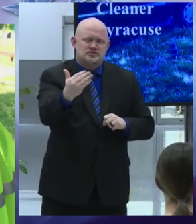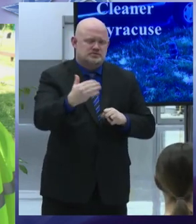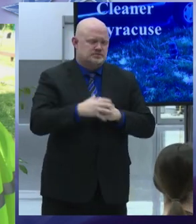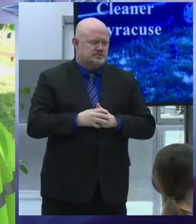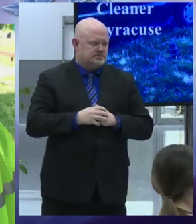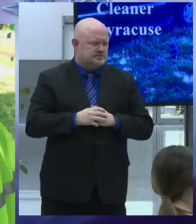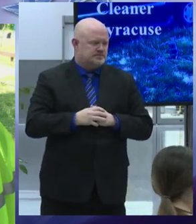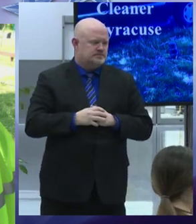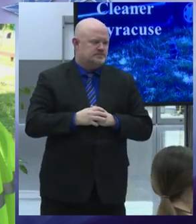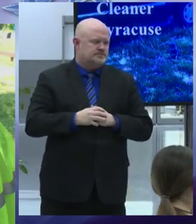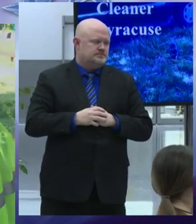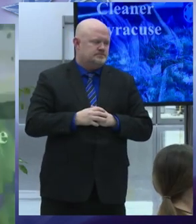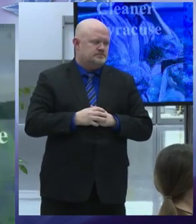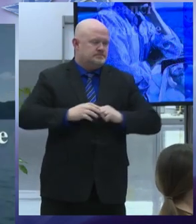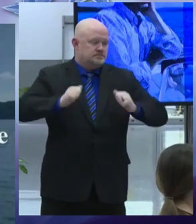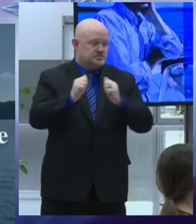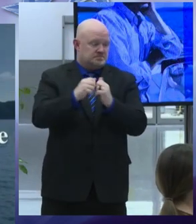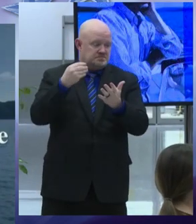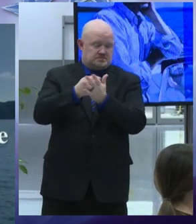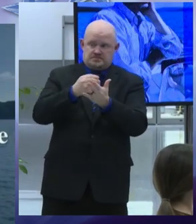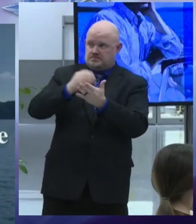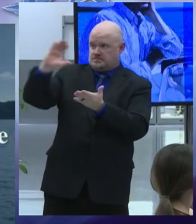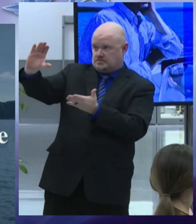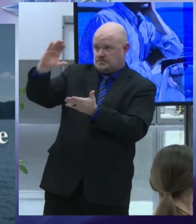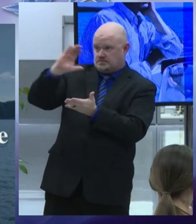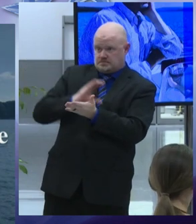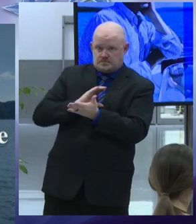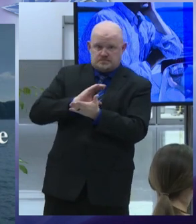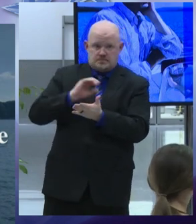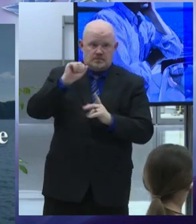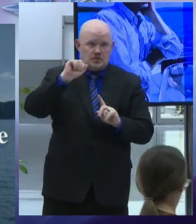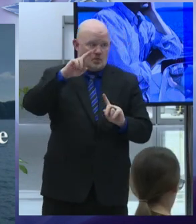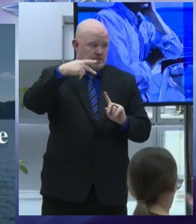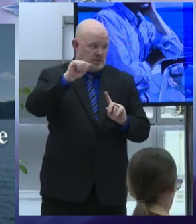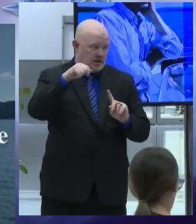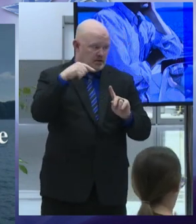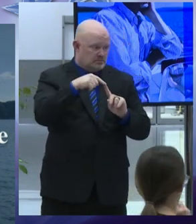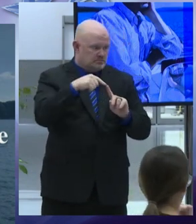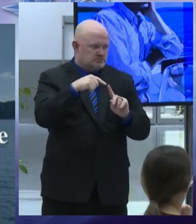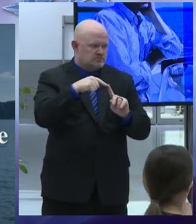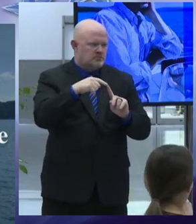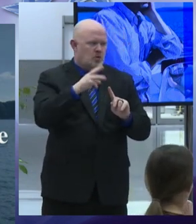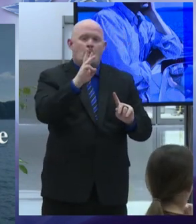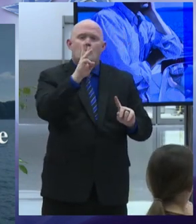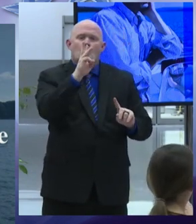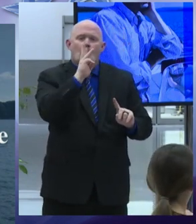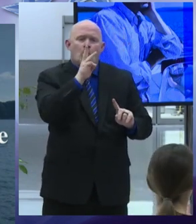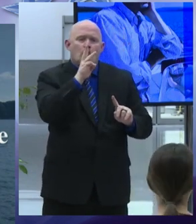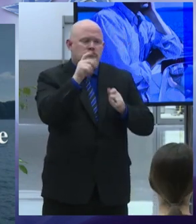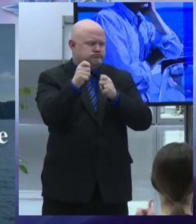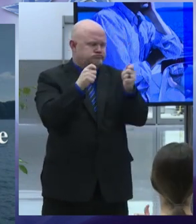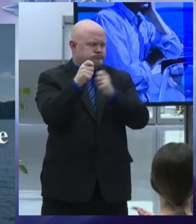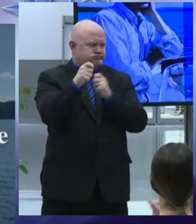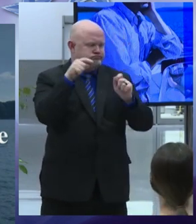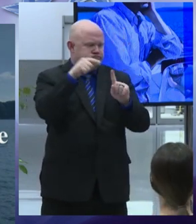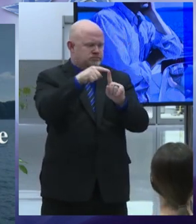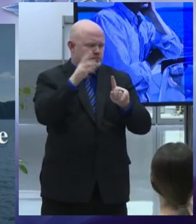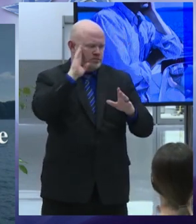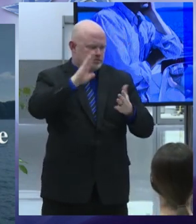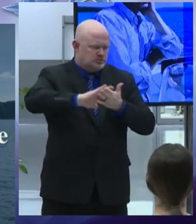water commissioner joe awald and his team will begin design on the extension of the intake pipe in skinny ellis lake to help protect our water supply